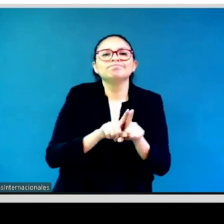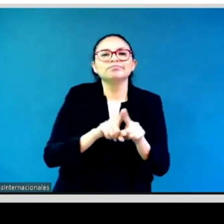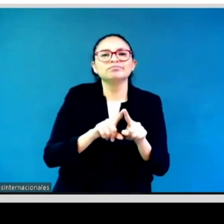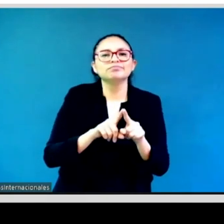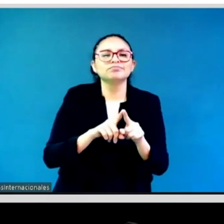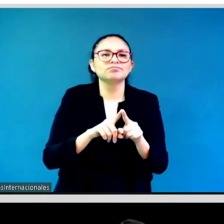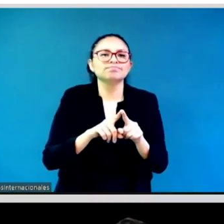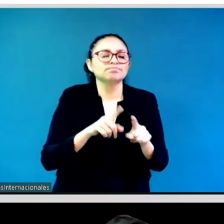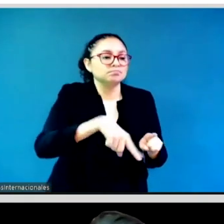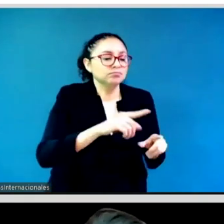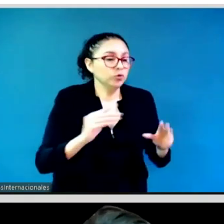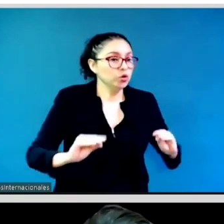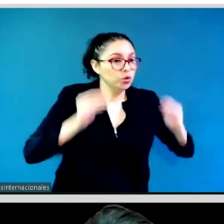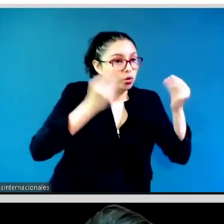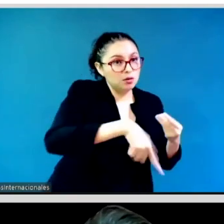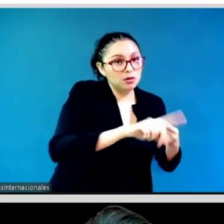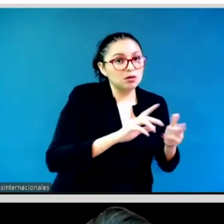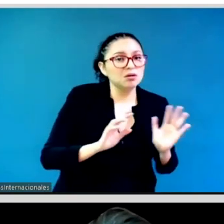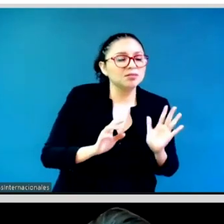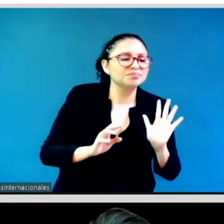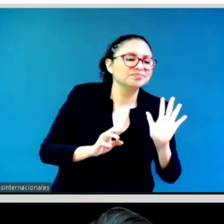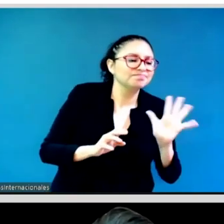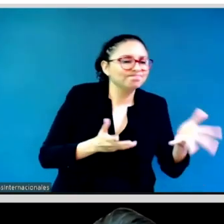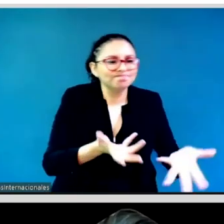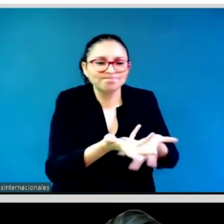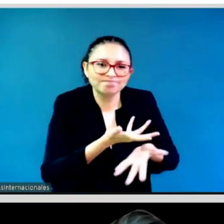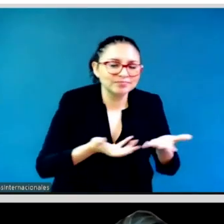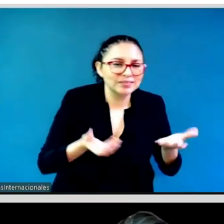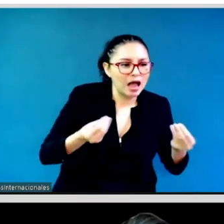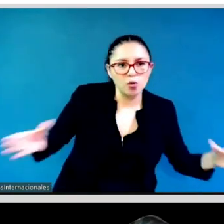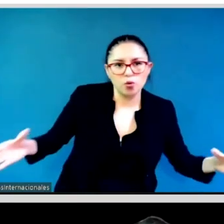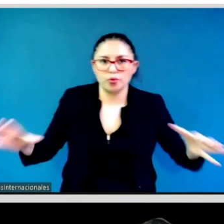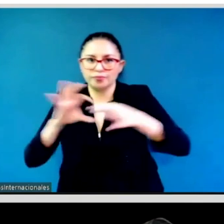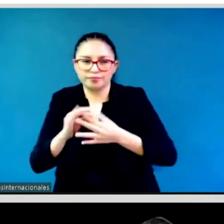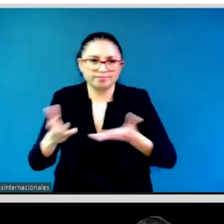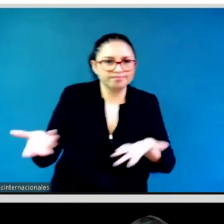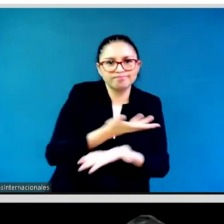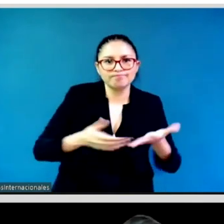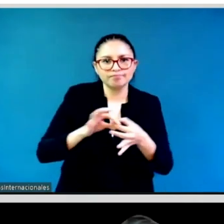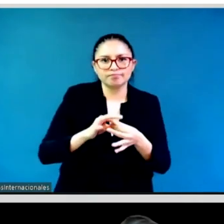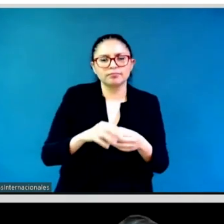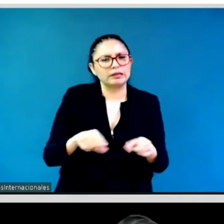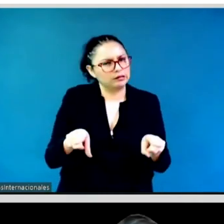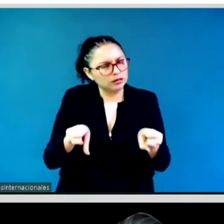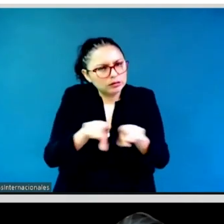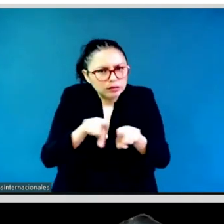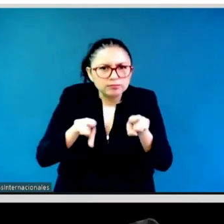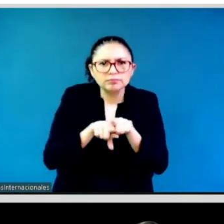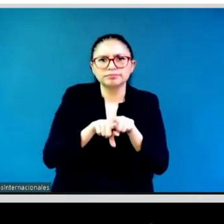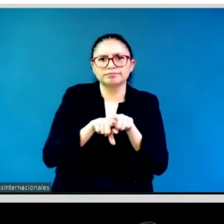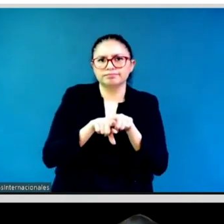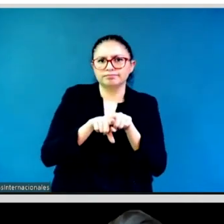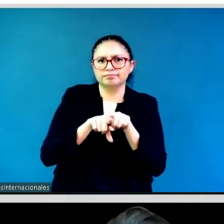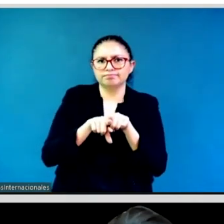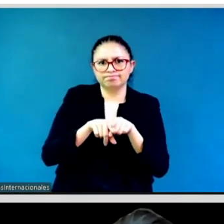some of you might be aware that the action coalition youth leaders, the young, the